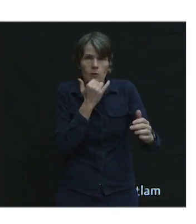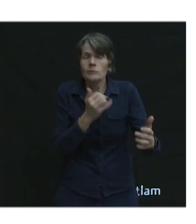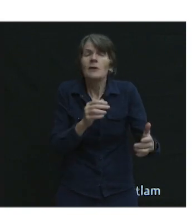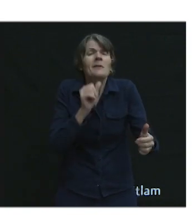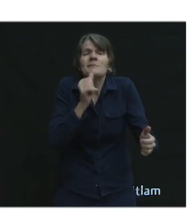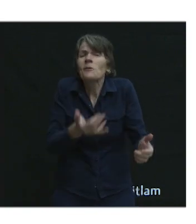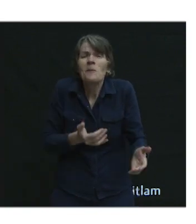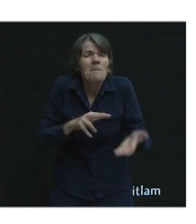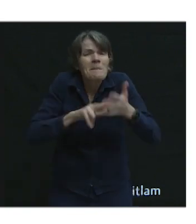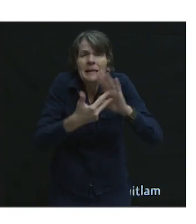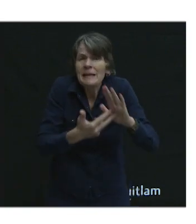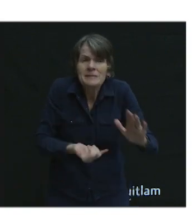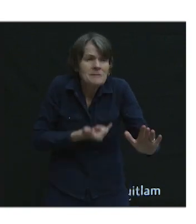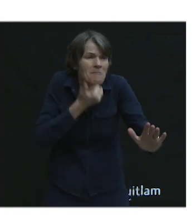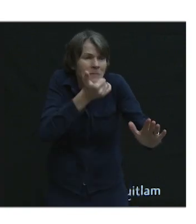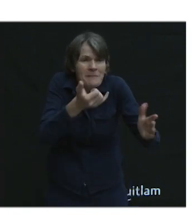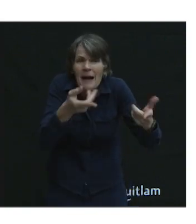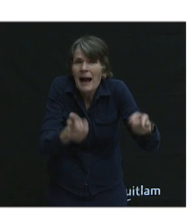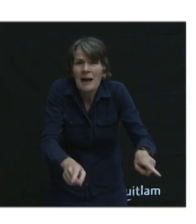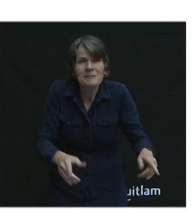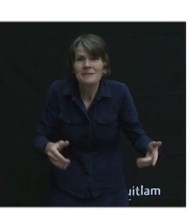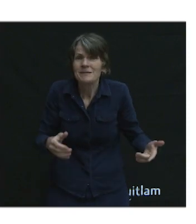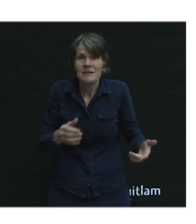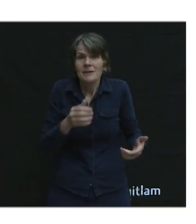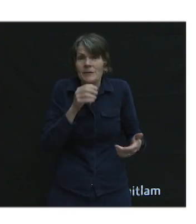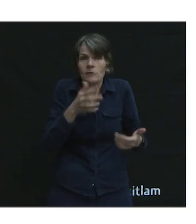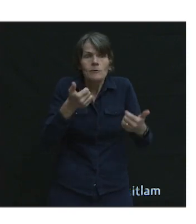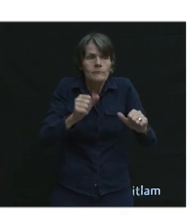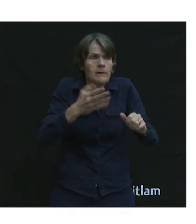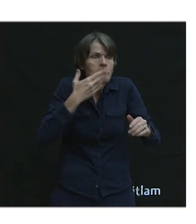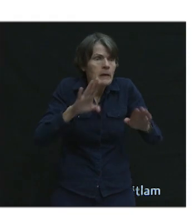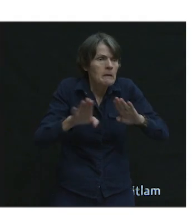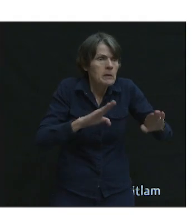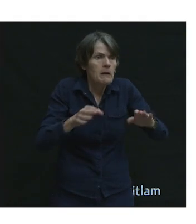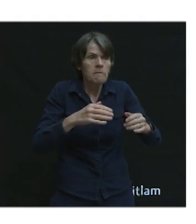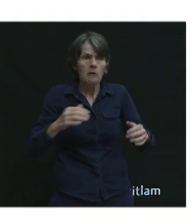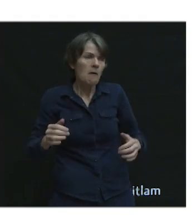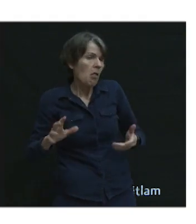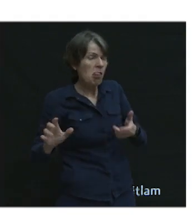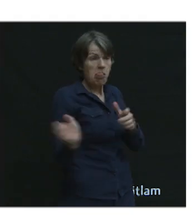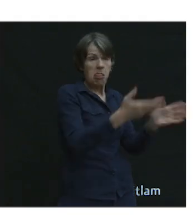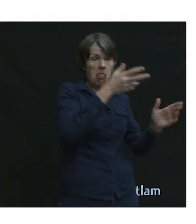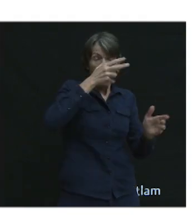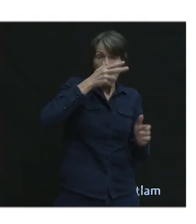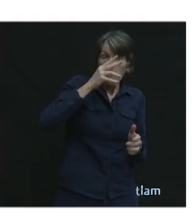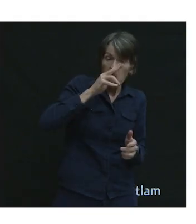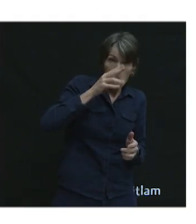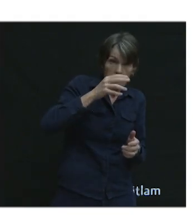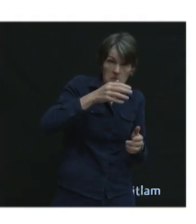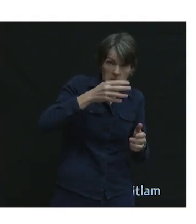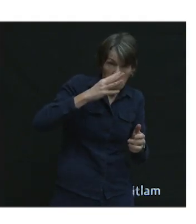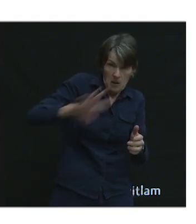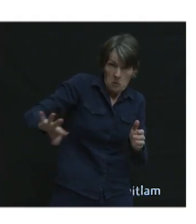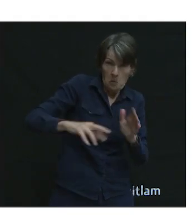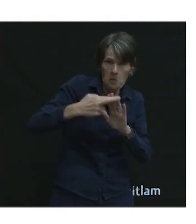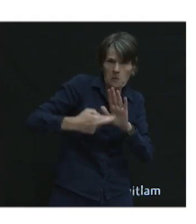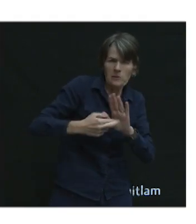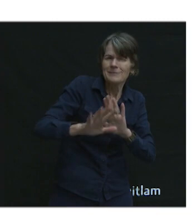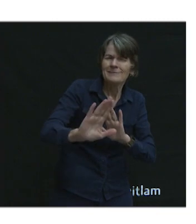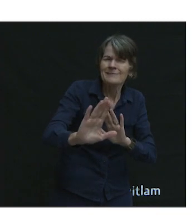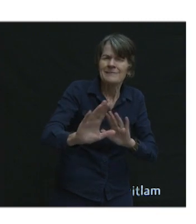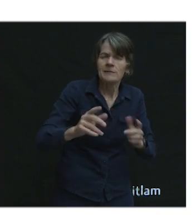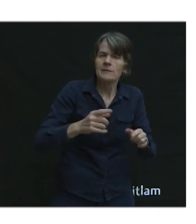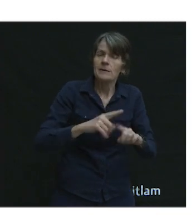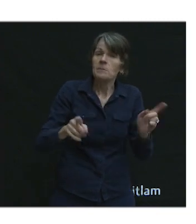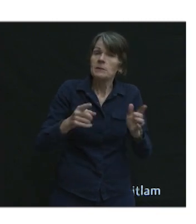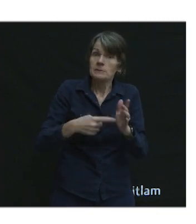just we make when we travel, not trying to misbehave. But when there is a bad apple and there is intentional